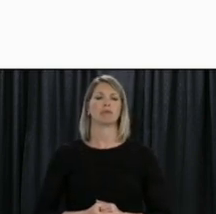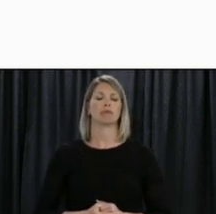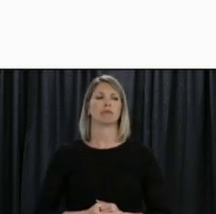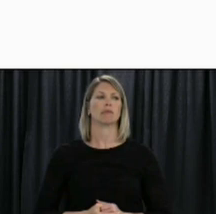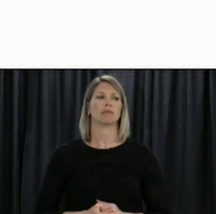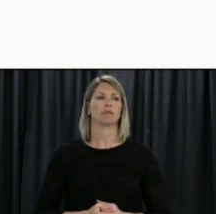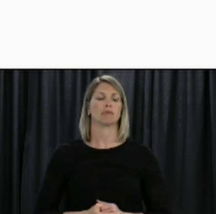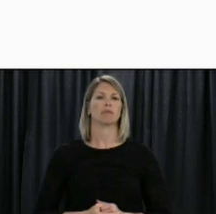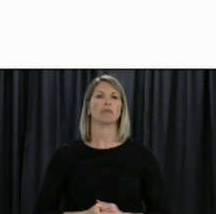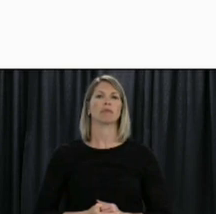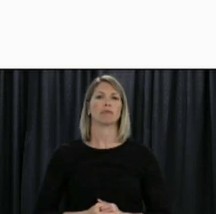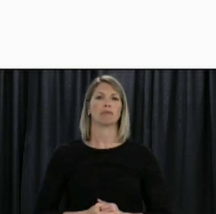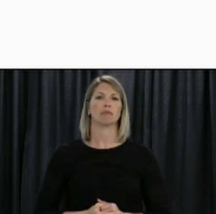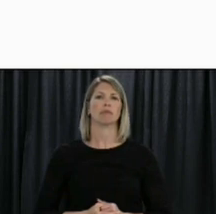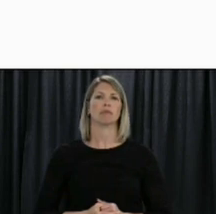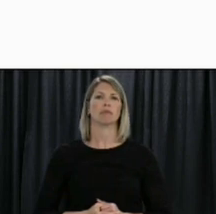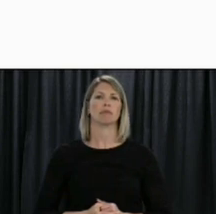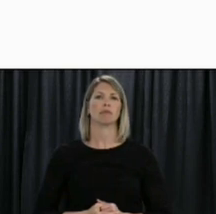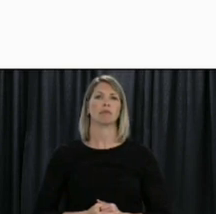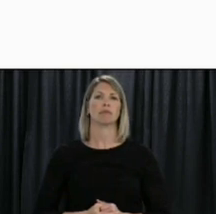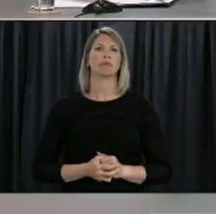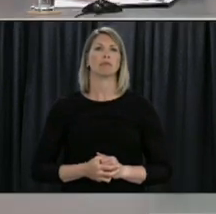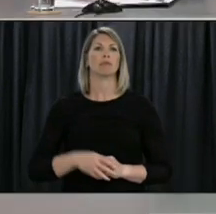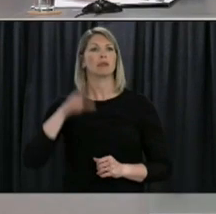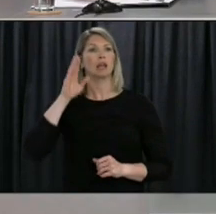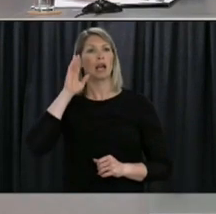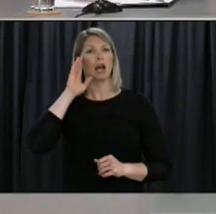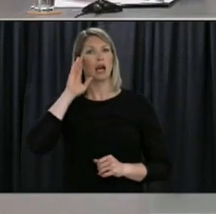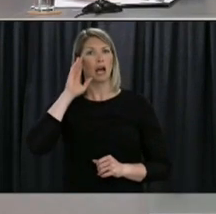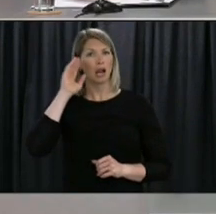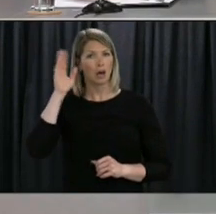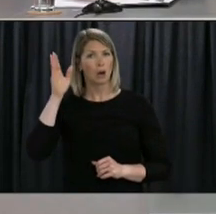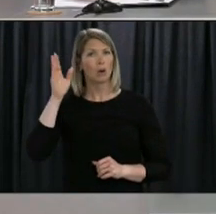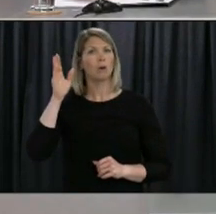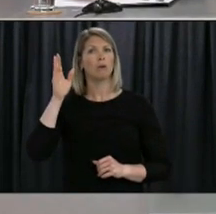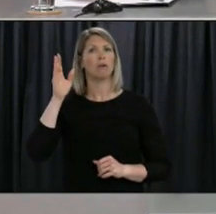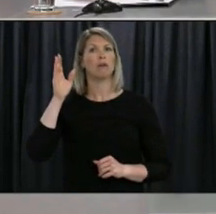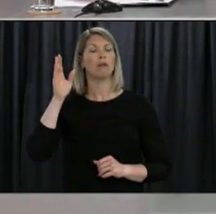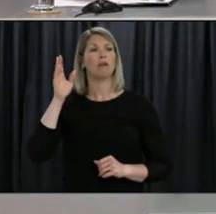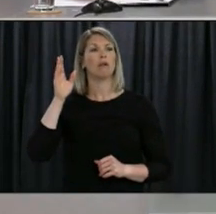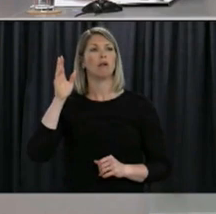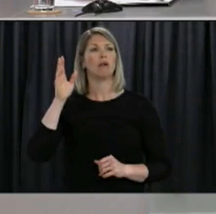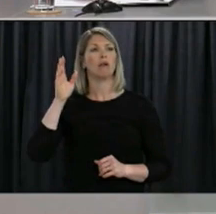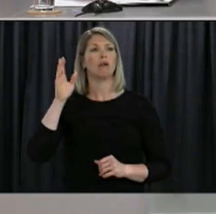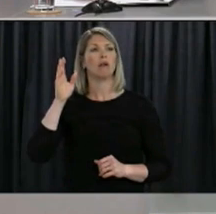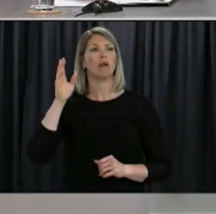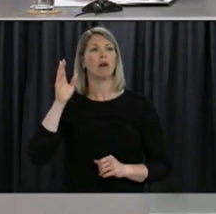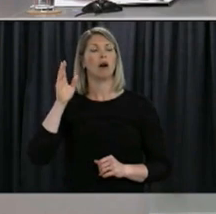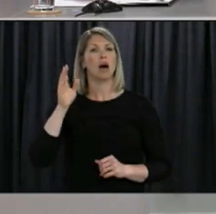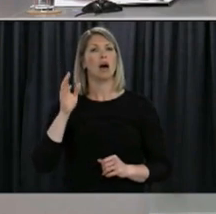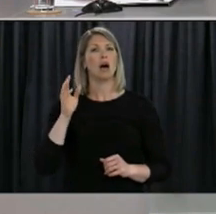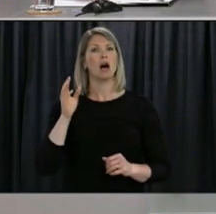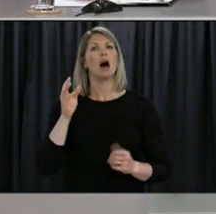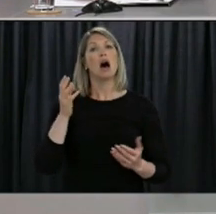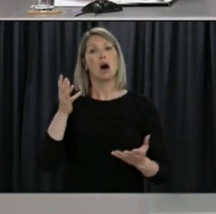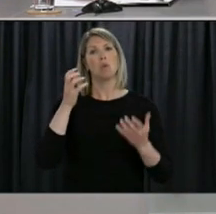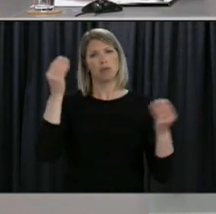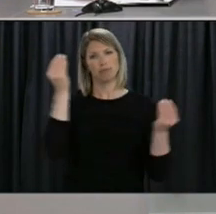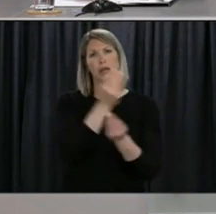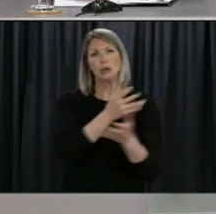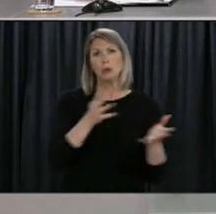Hi. As everyone knows there's a new possible class action suit being launched